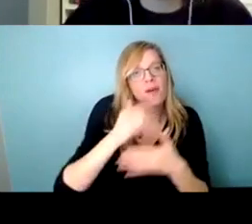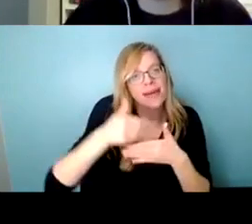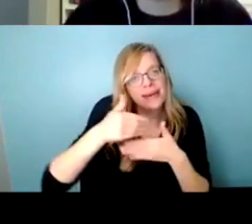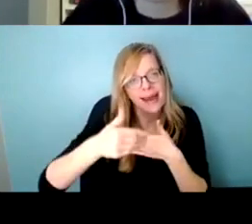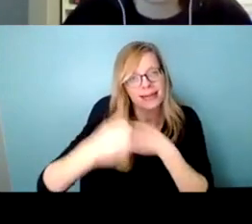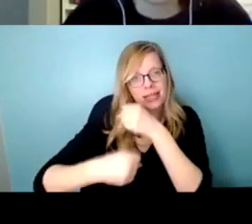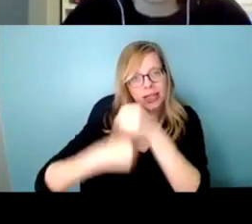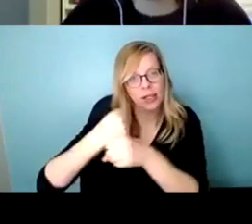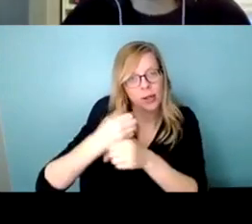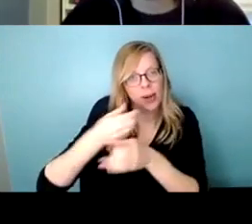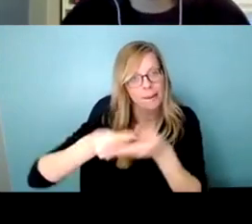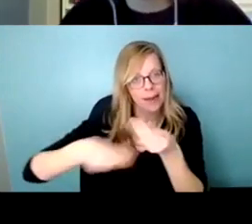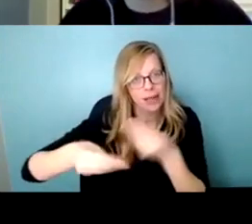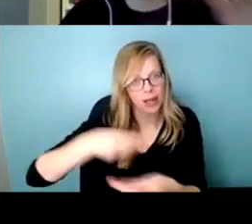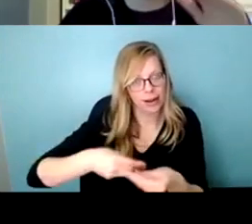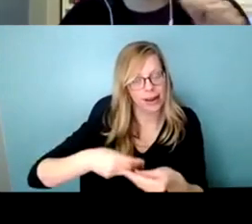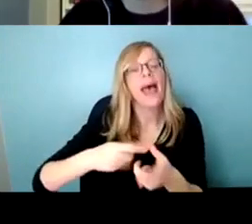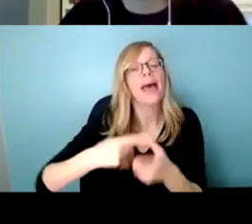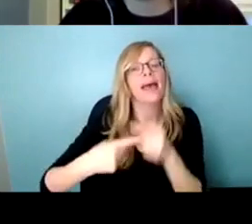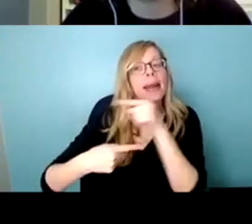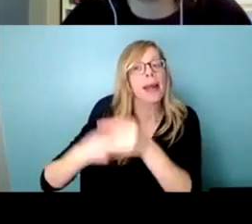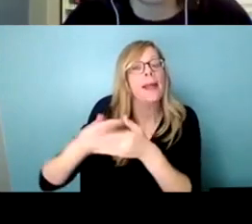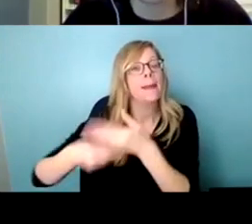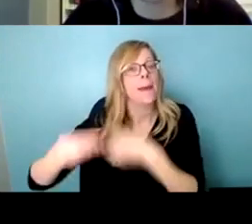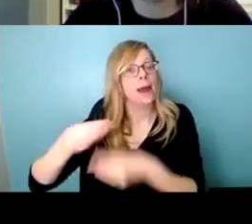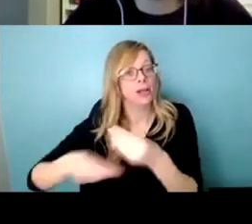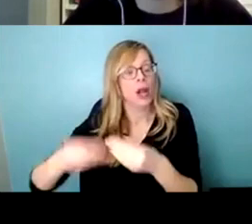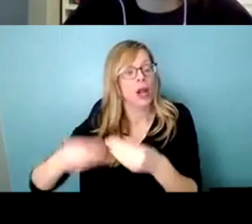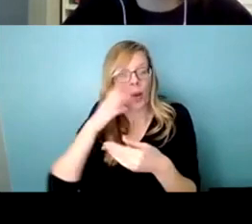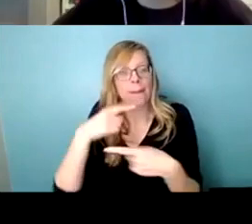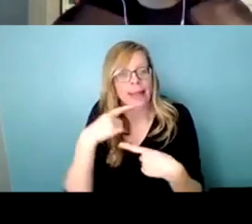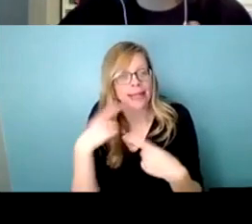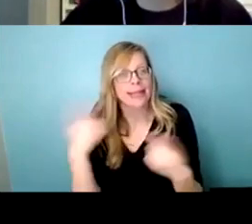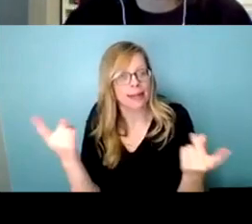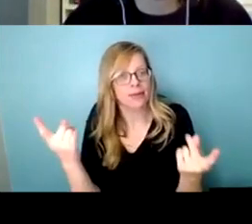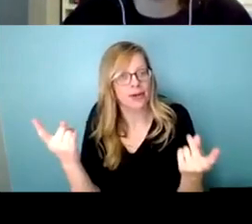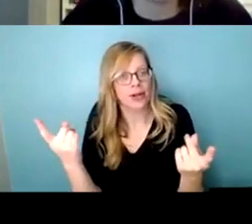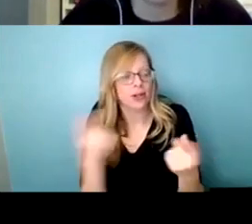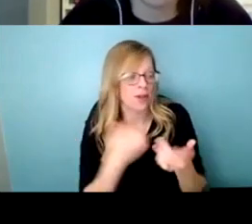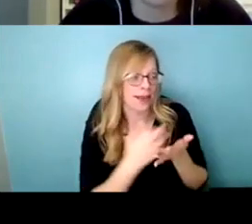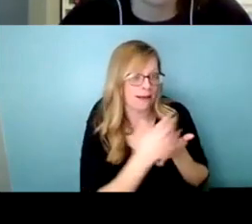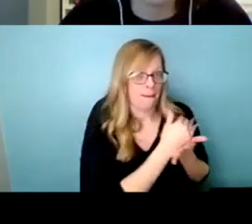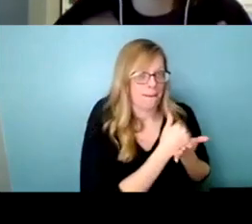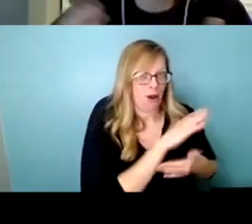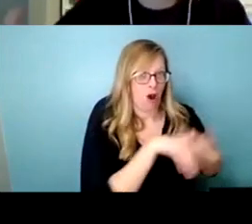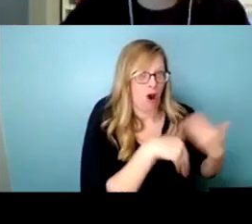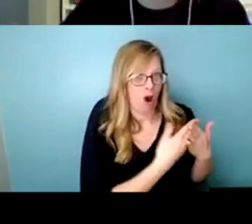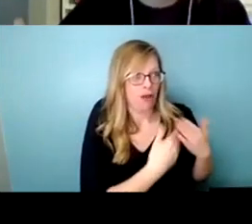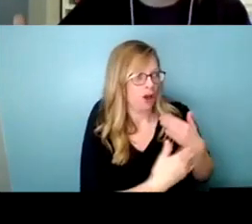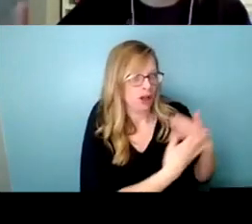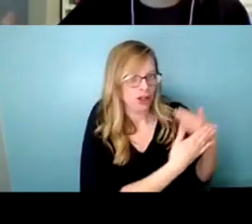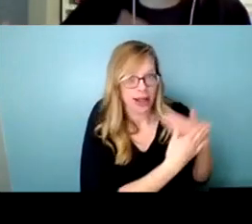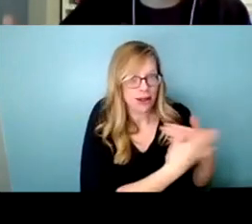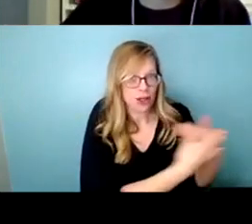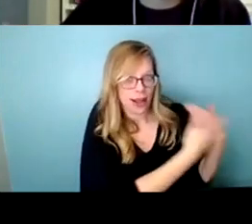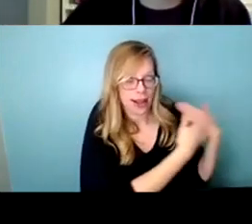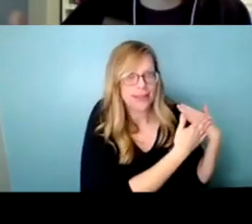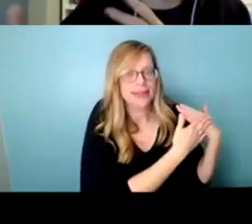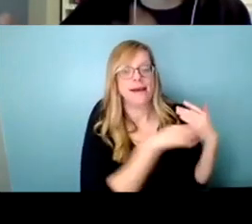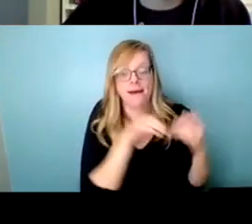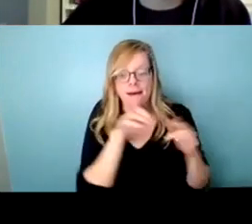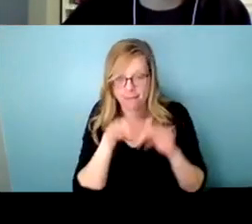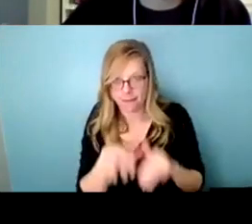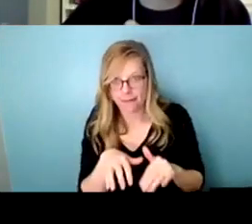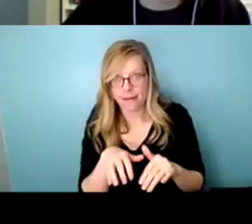year's budget um and then the budget is delivered once they they kind of accumulate all of those consultations and then also weigh it against